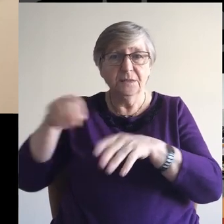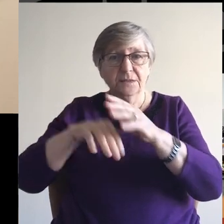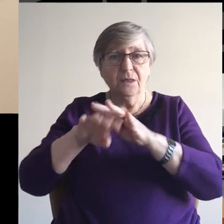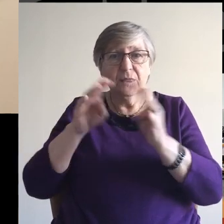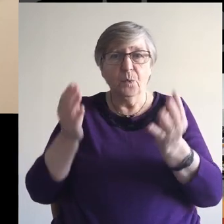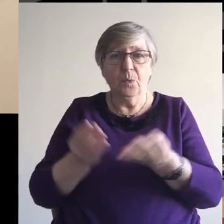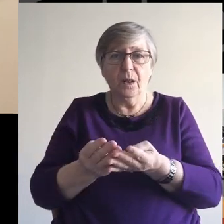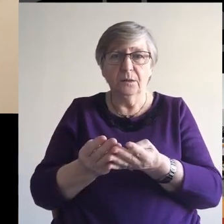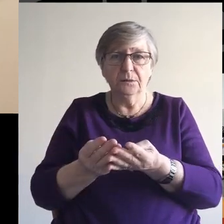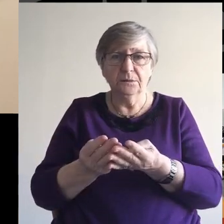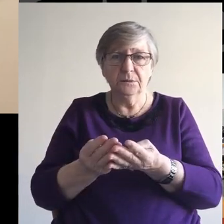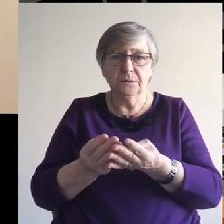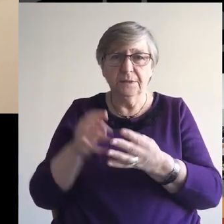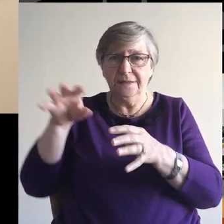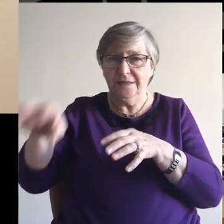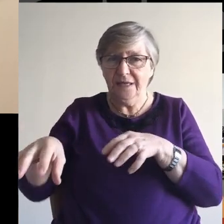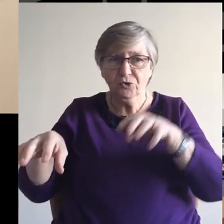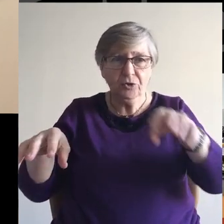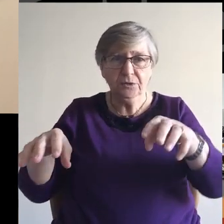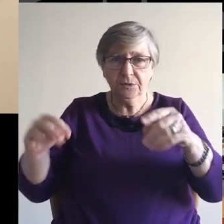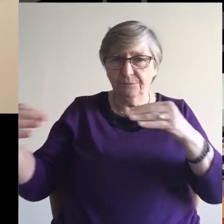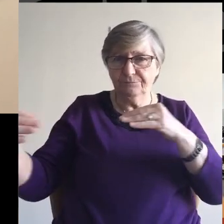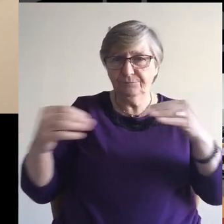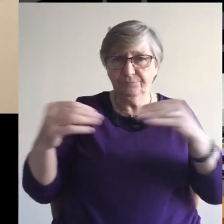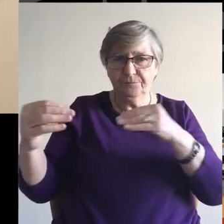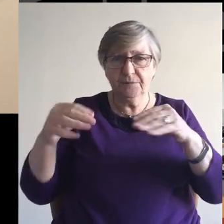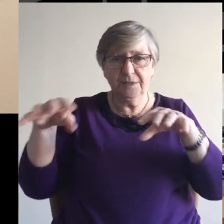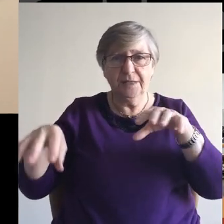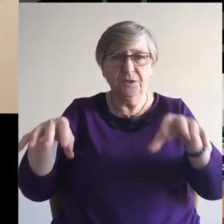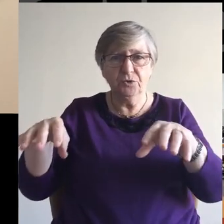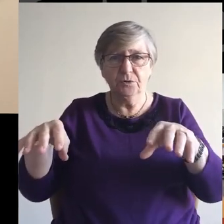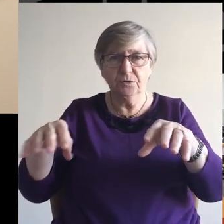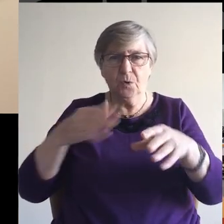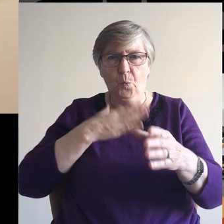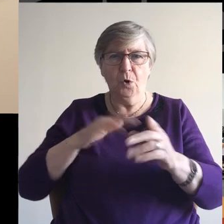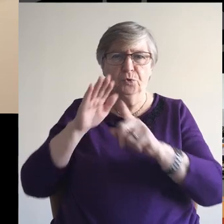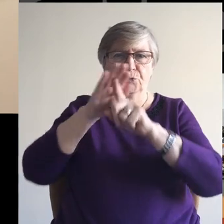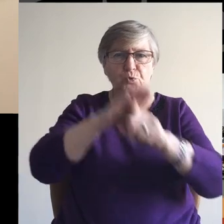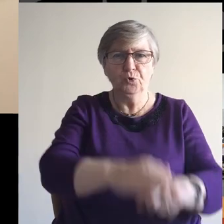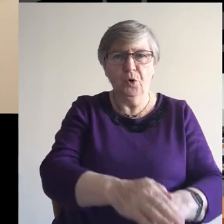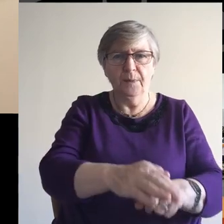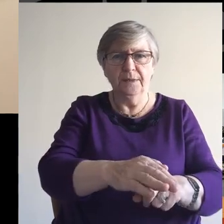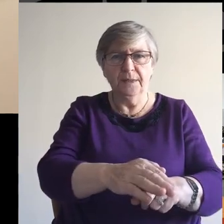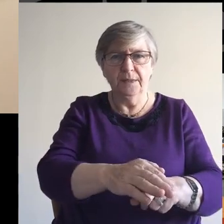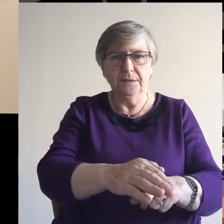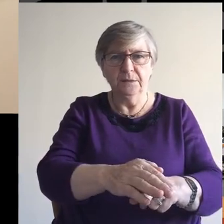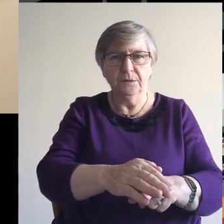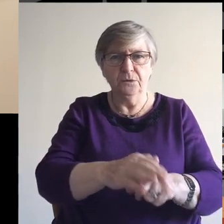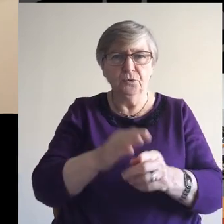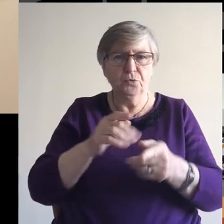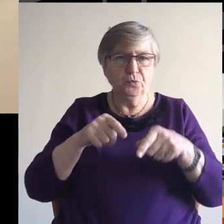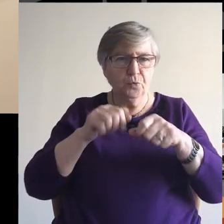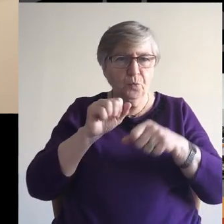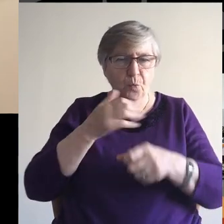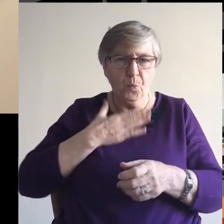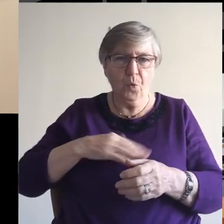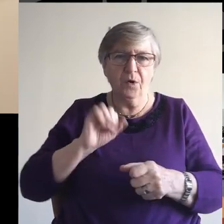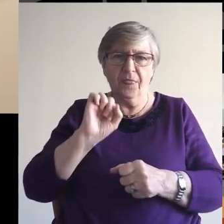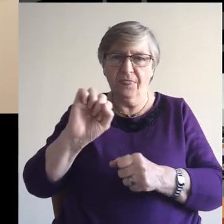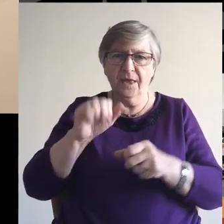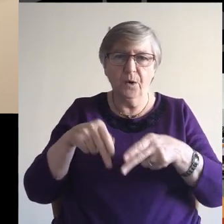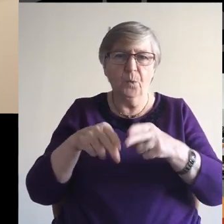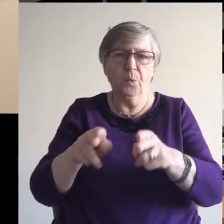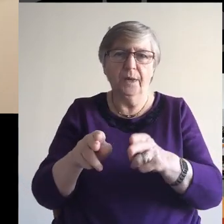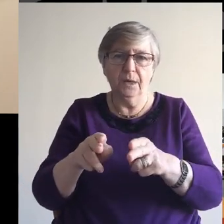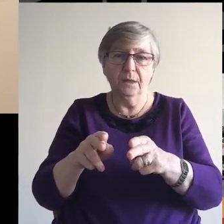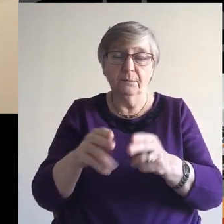Nations are fighting against nations, seeking to dominate, seeking to impose their will. But